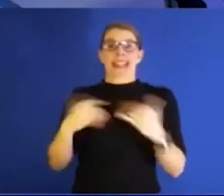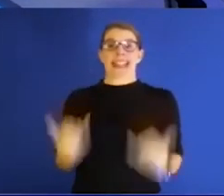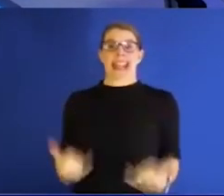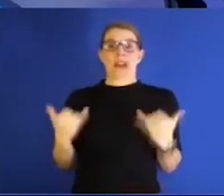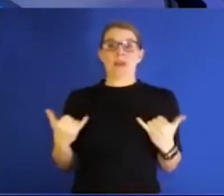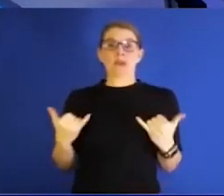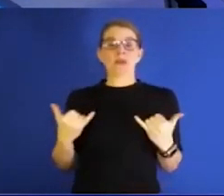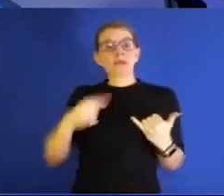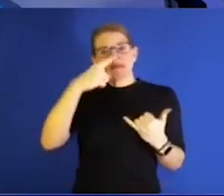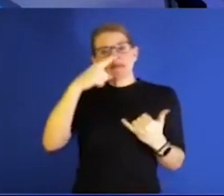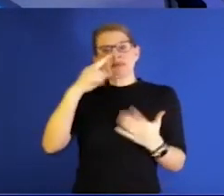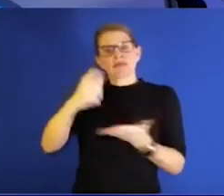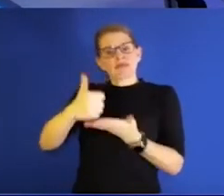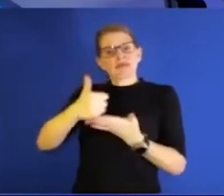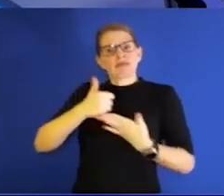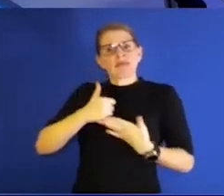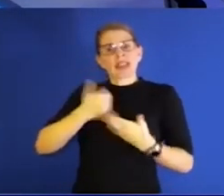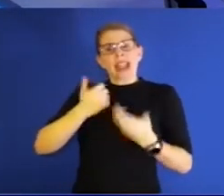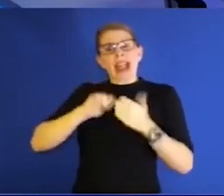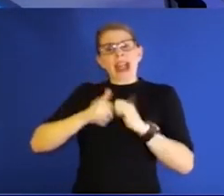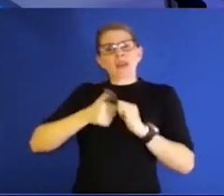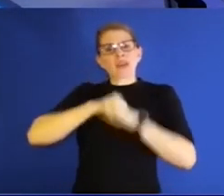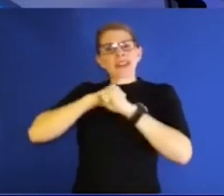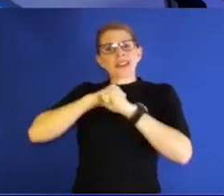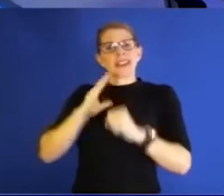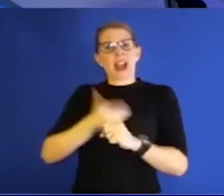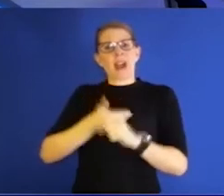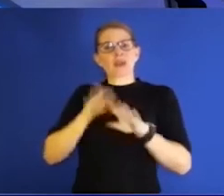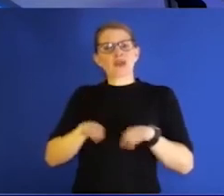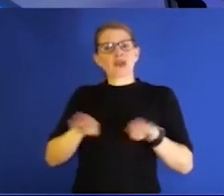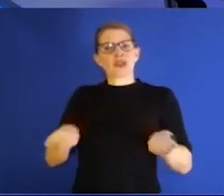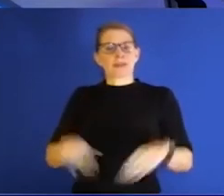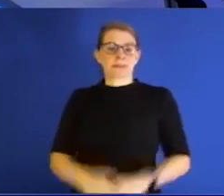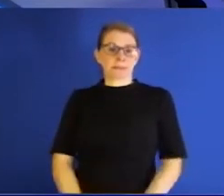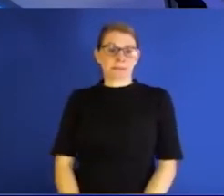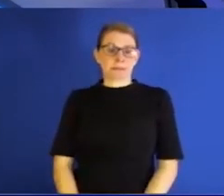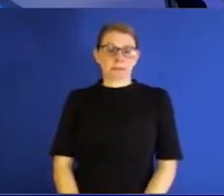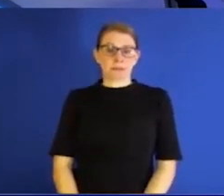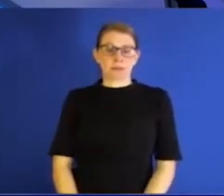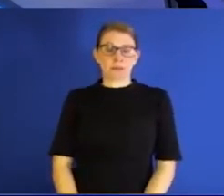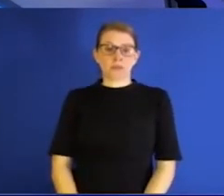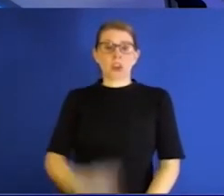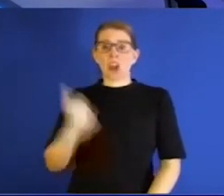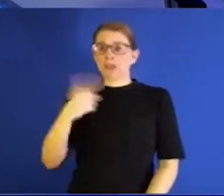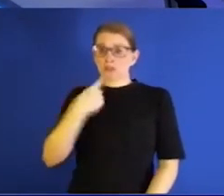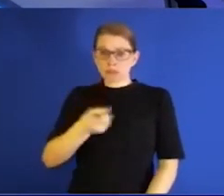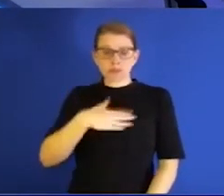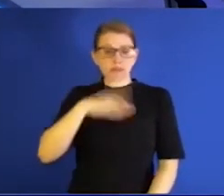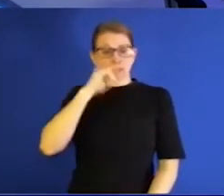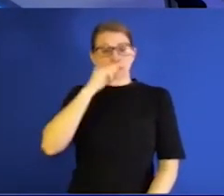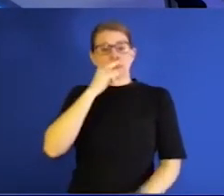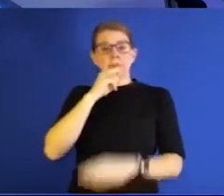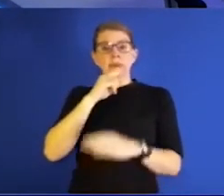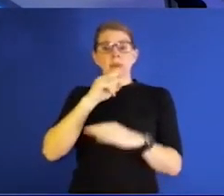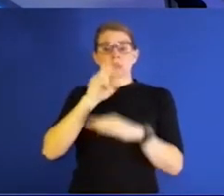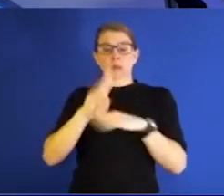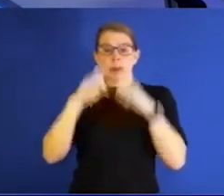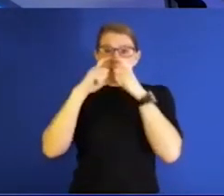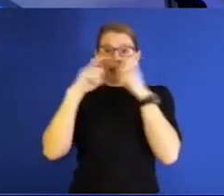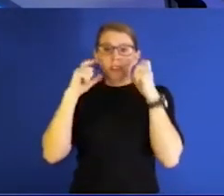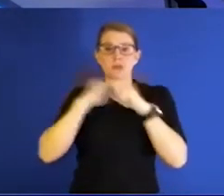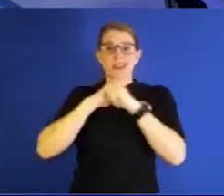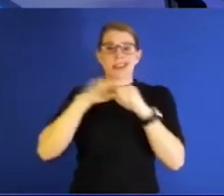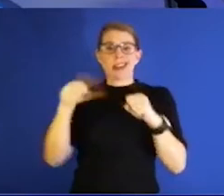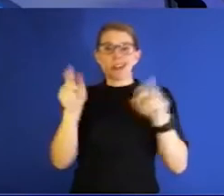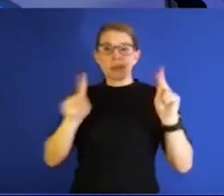insight as to how to protect our children? Well, I've always told my kids to wear a mask to protect other people. Just having some